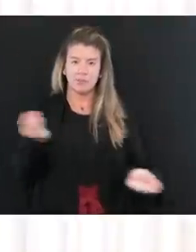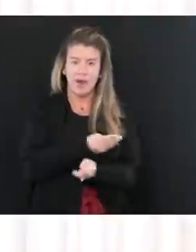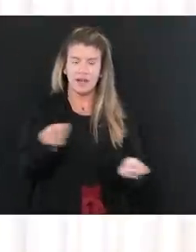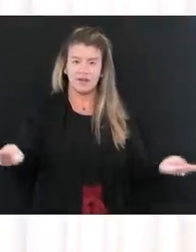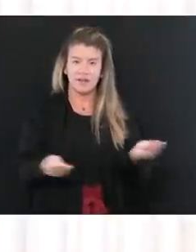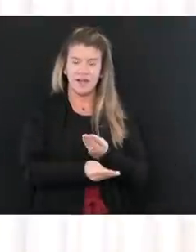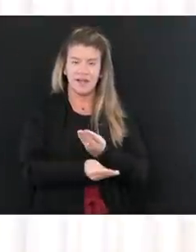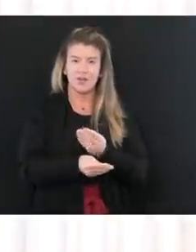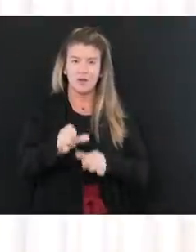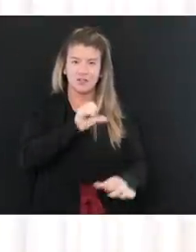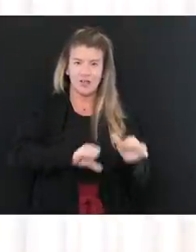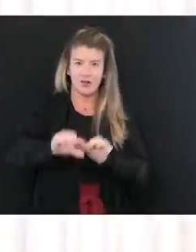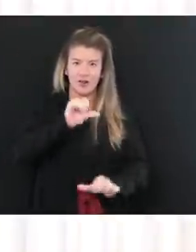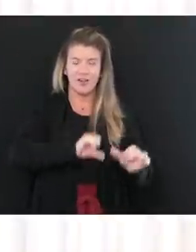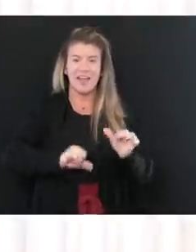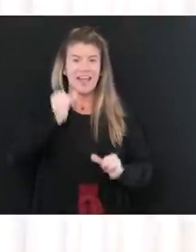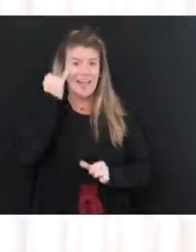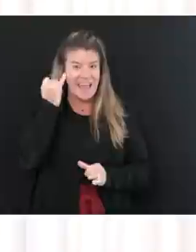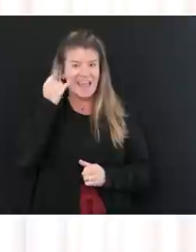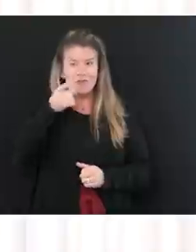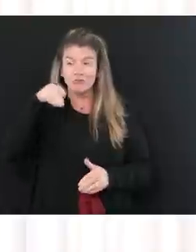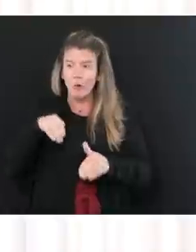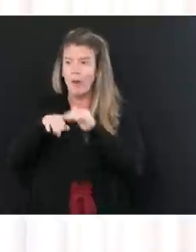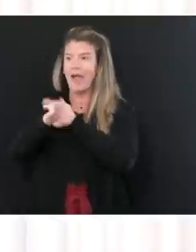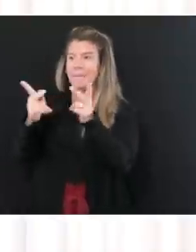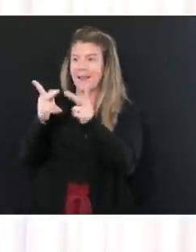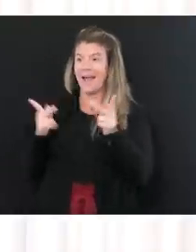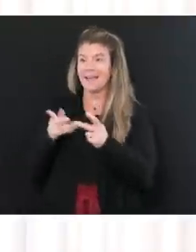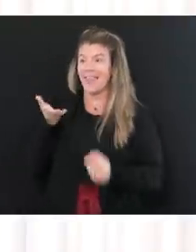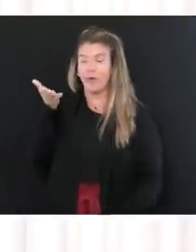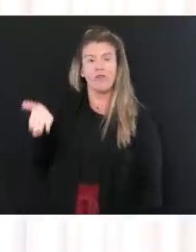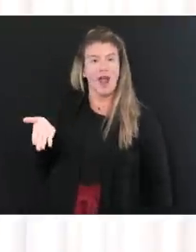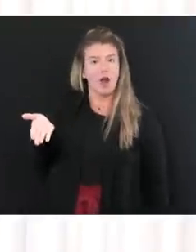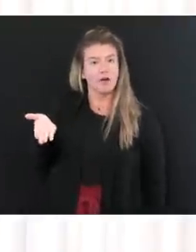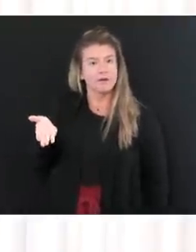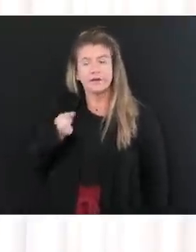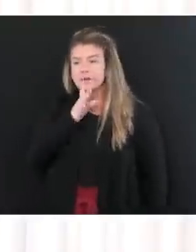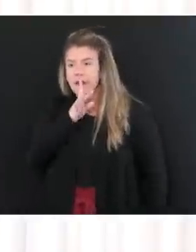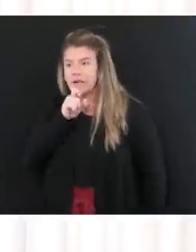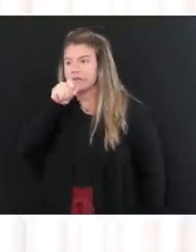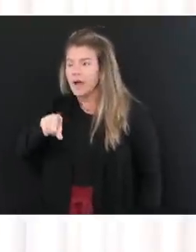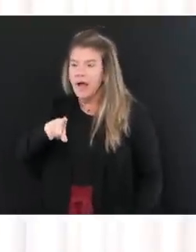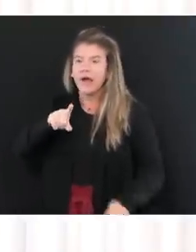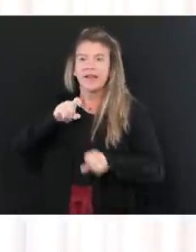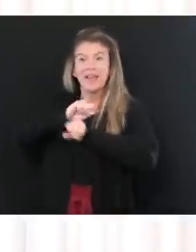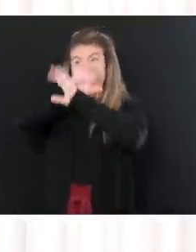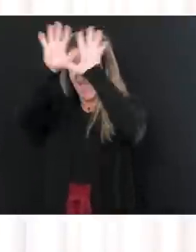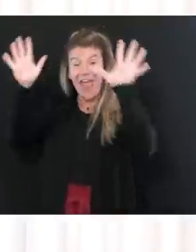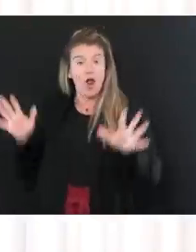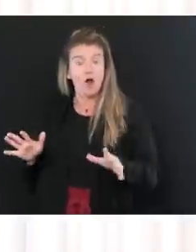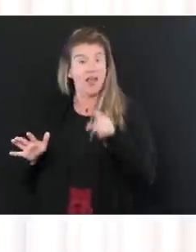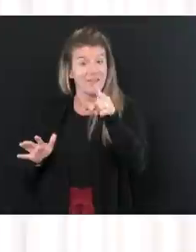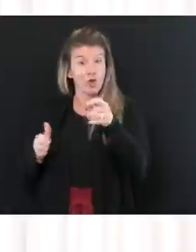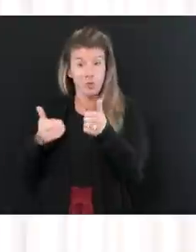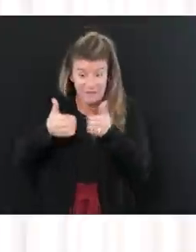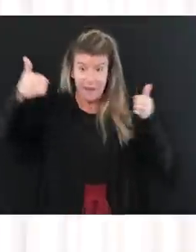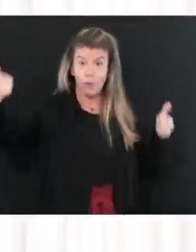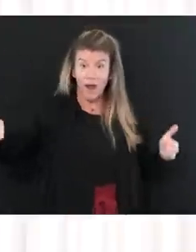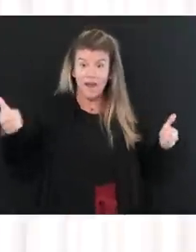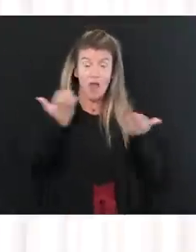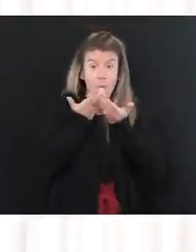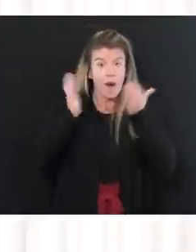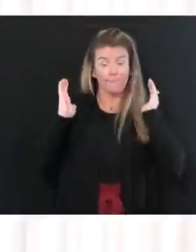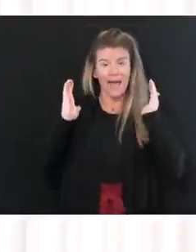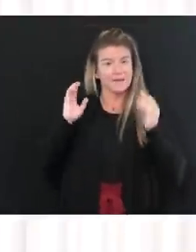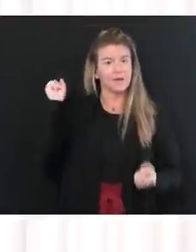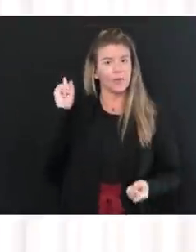you're exposed to if you're around somebody who has created those droplets or aerosols. And by wearing a mask, we know that we reduce